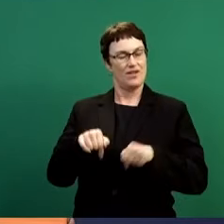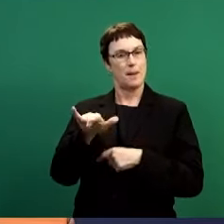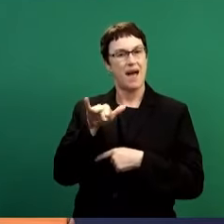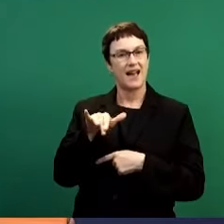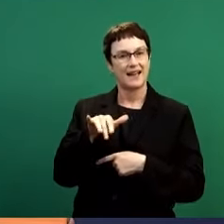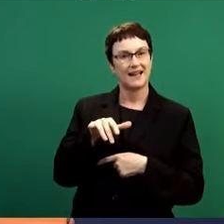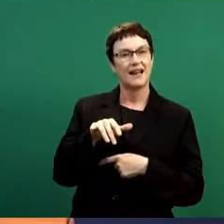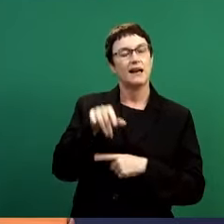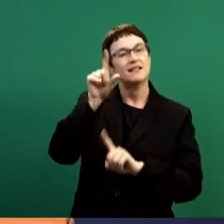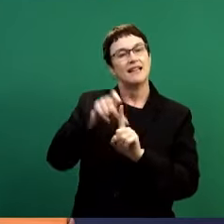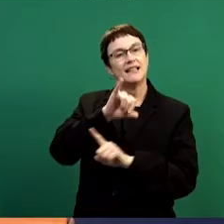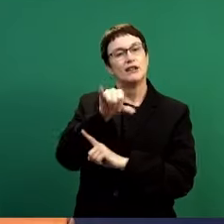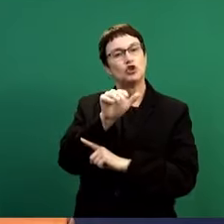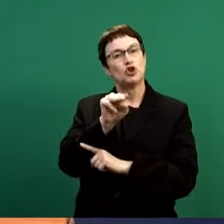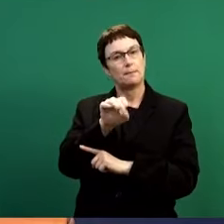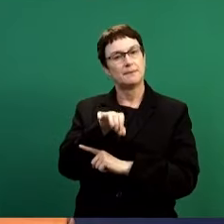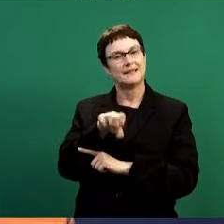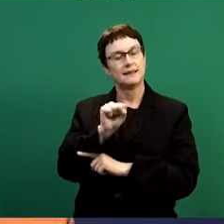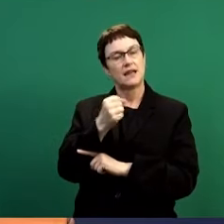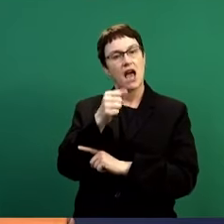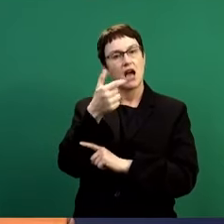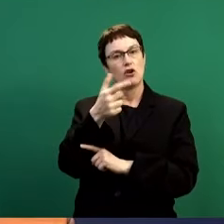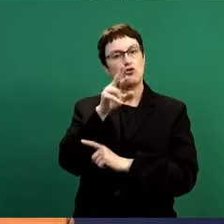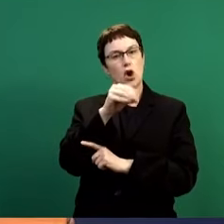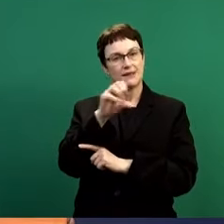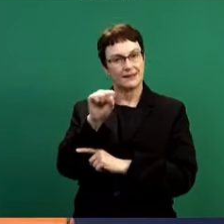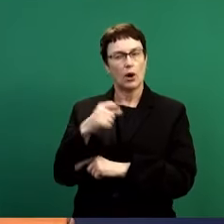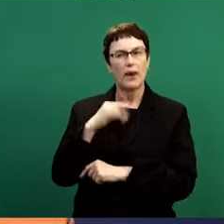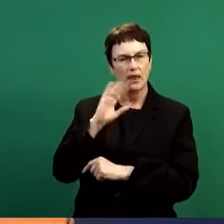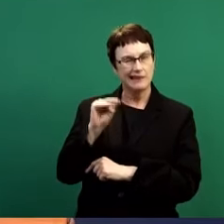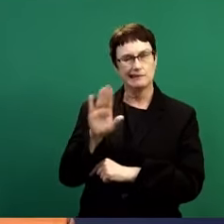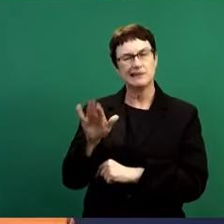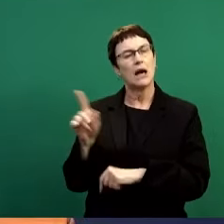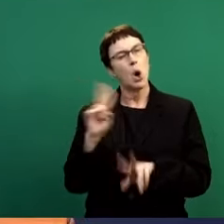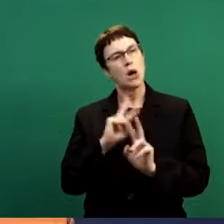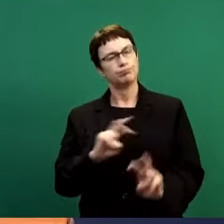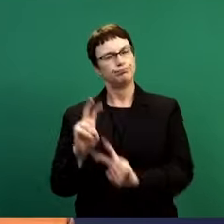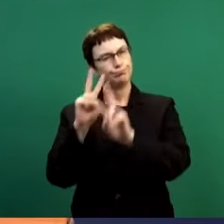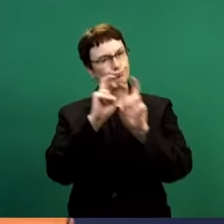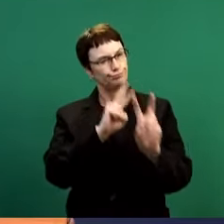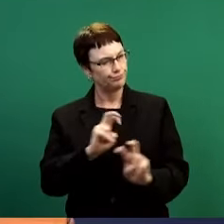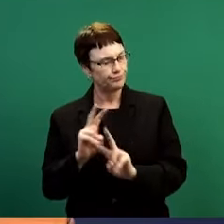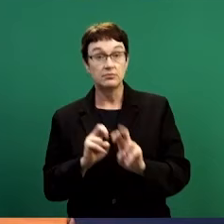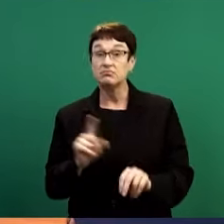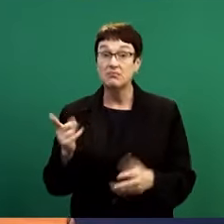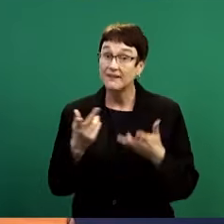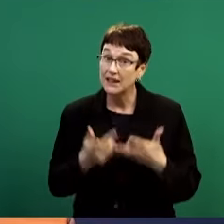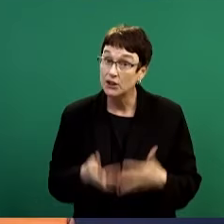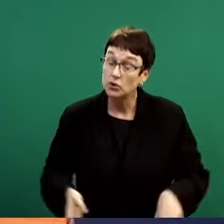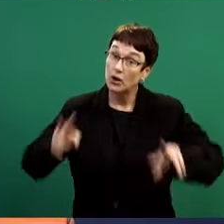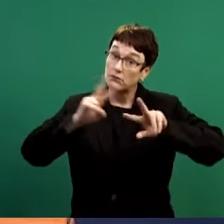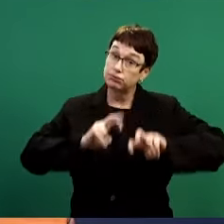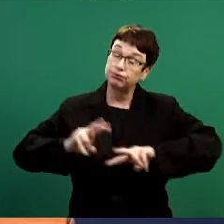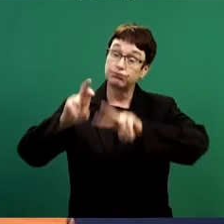to establish whether there were any abuses. That report is available on the South African Reserve